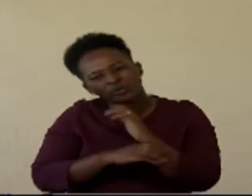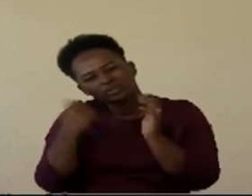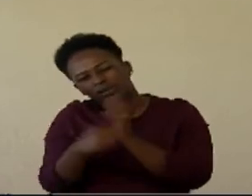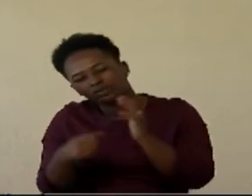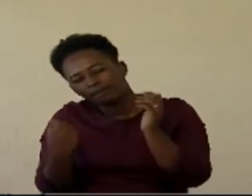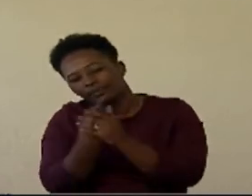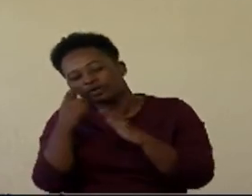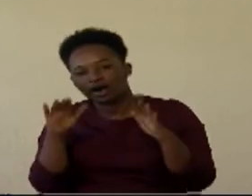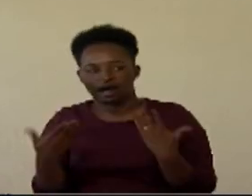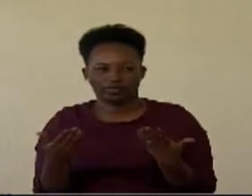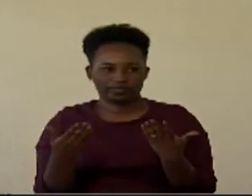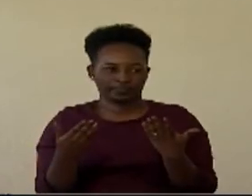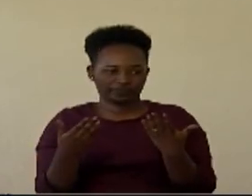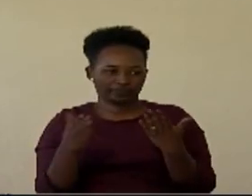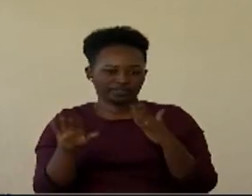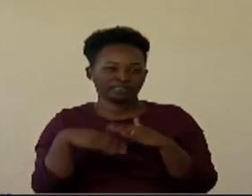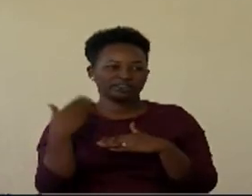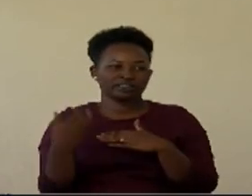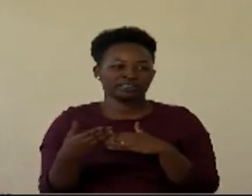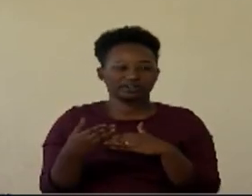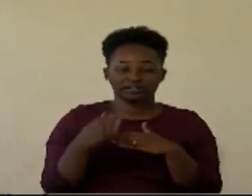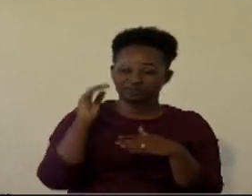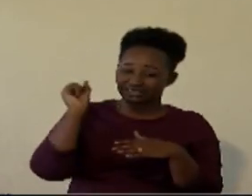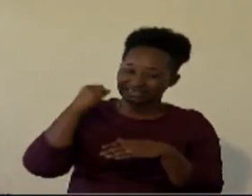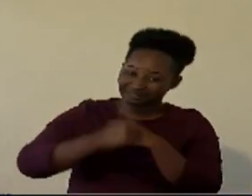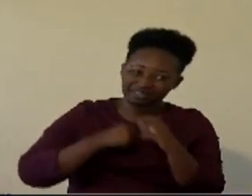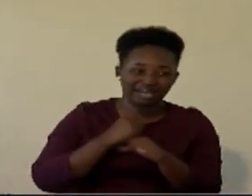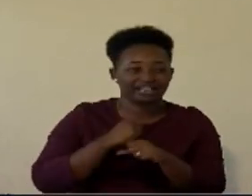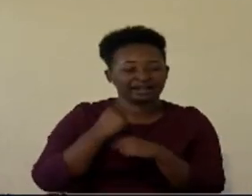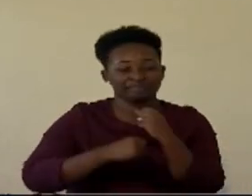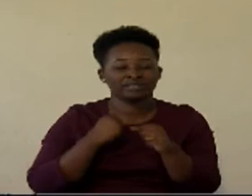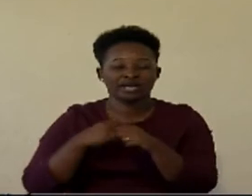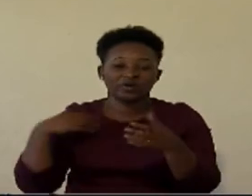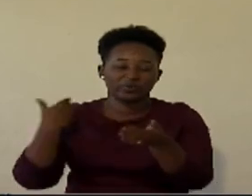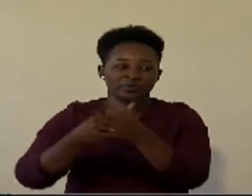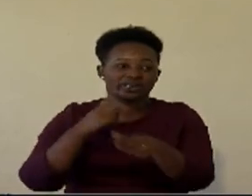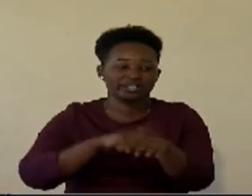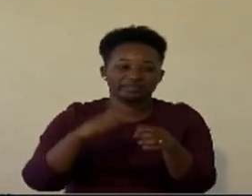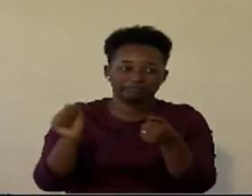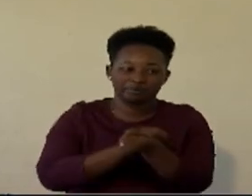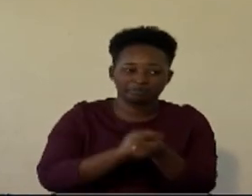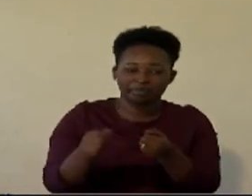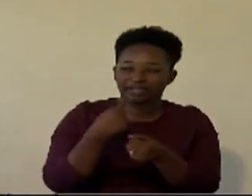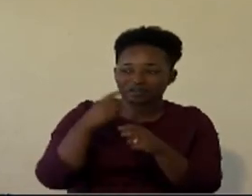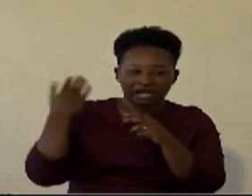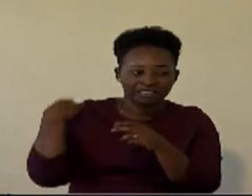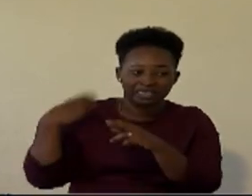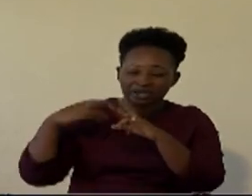of the plane, and it flies years and years until when it crashes, they say, okay, investigation.